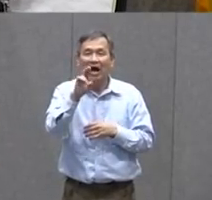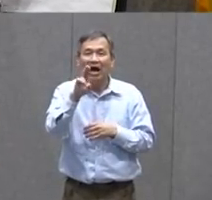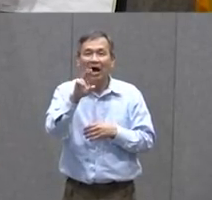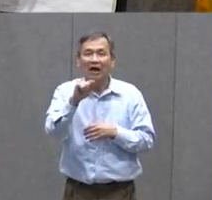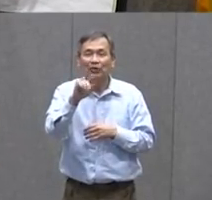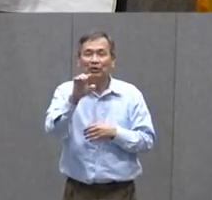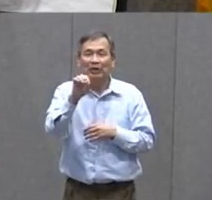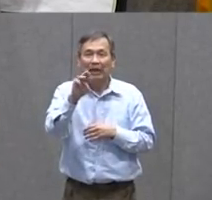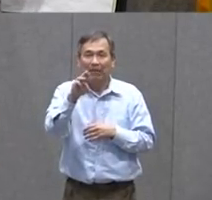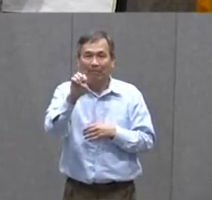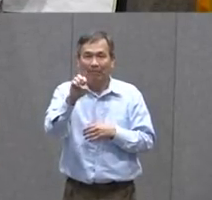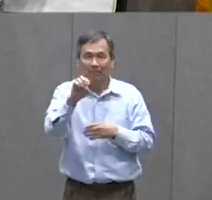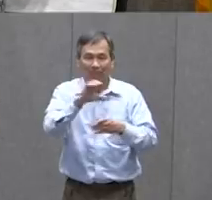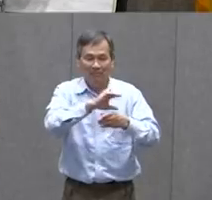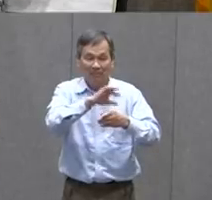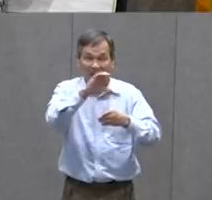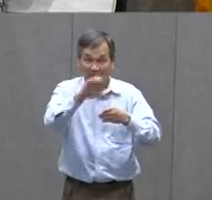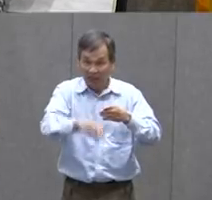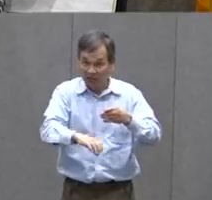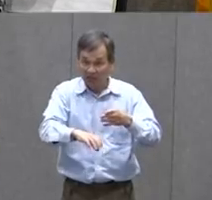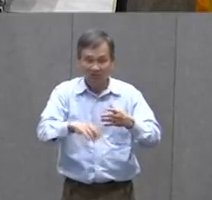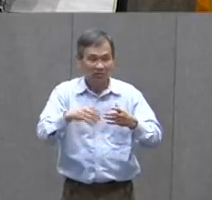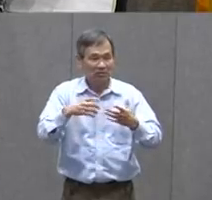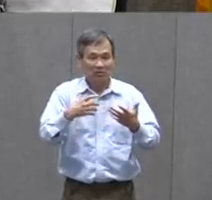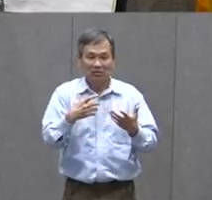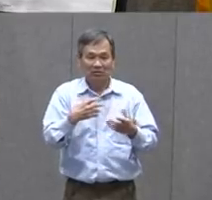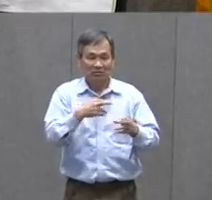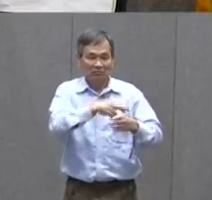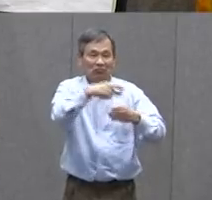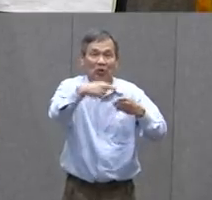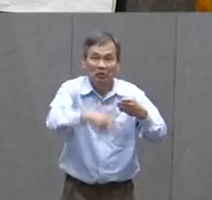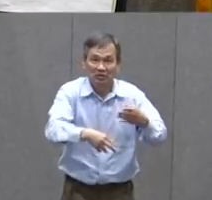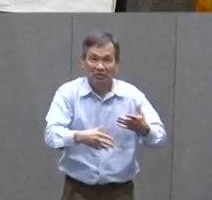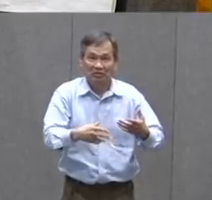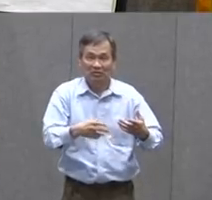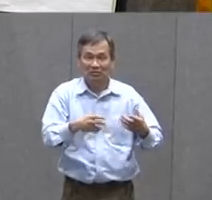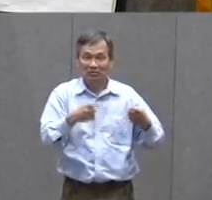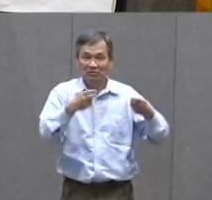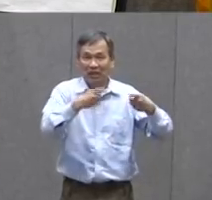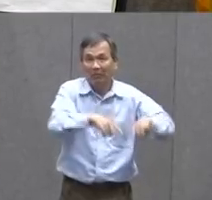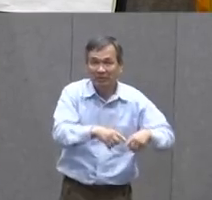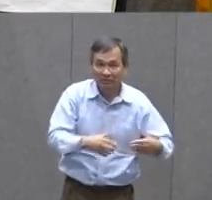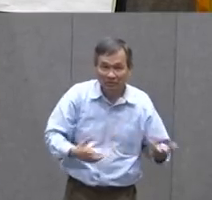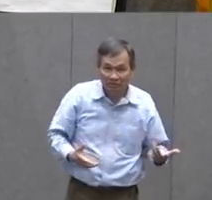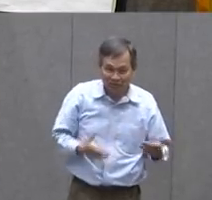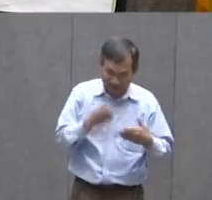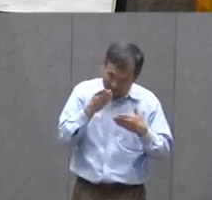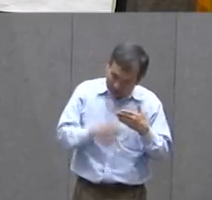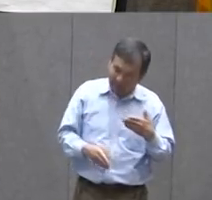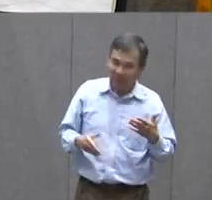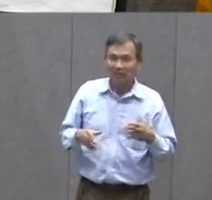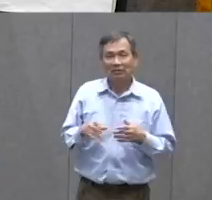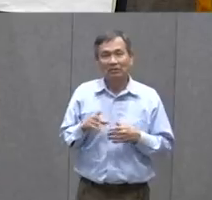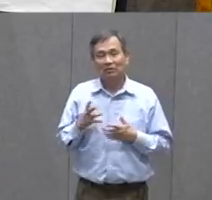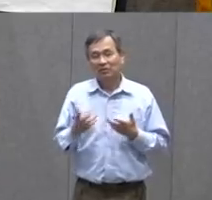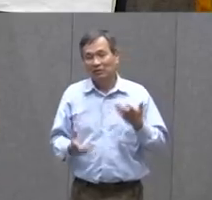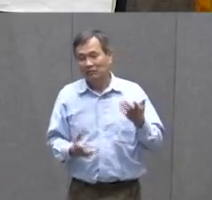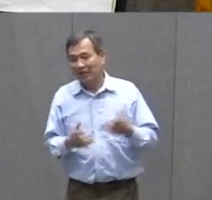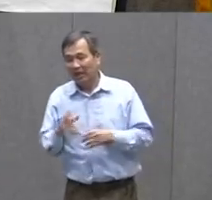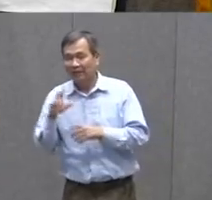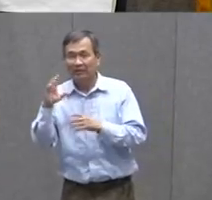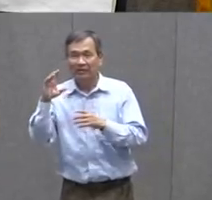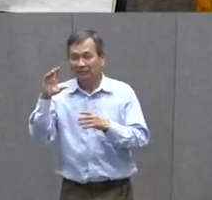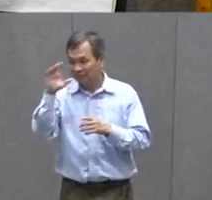And How Are They Going To Solve That Problem Is Maybe The Spy Gets